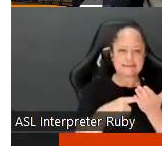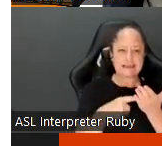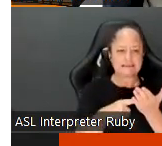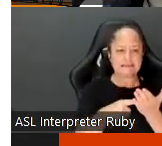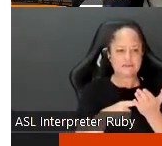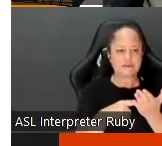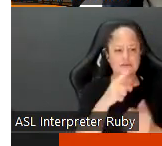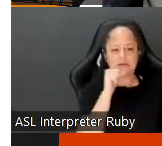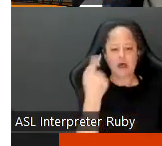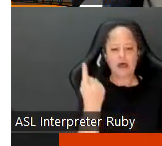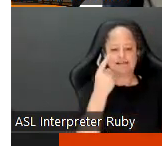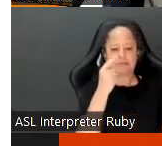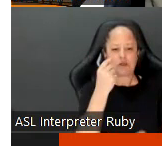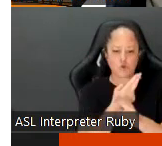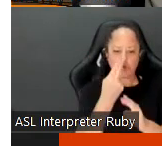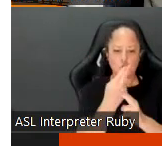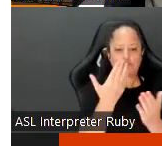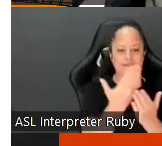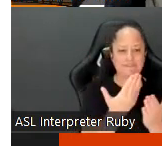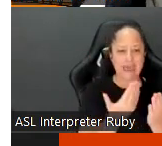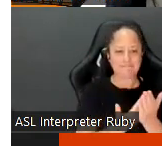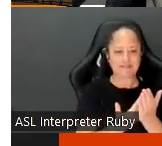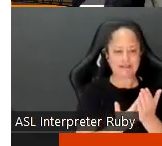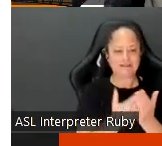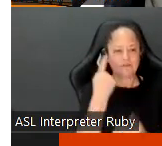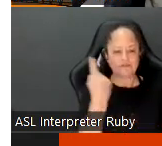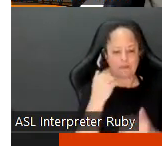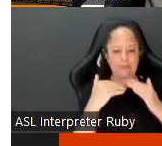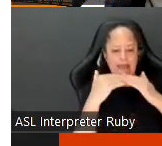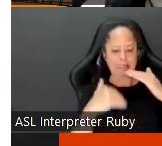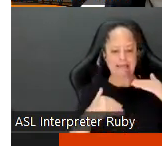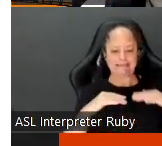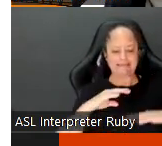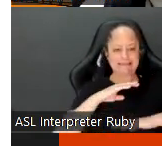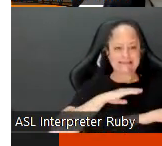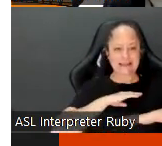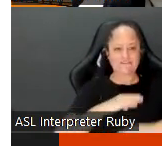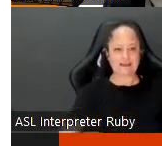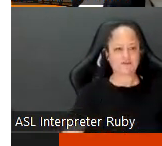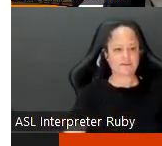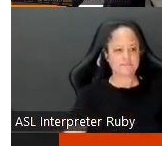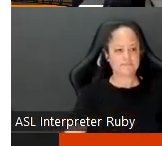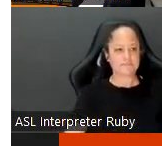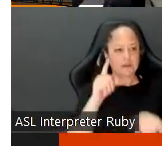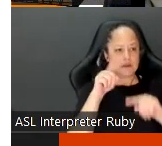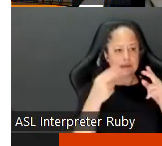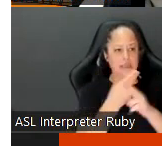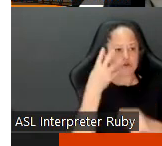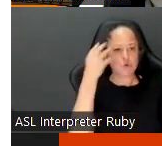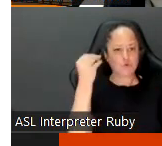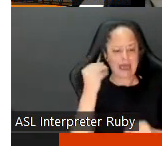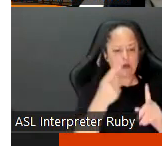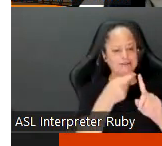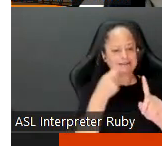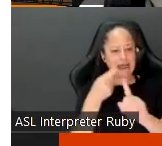it is not something that you can use as evidence for something less than satisfactory okay um you cannot use outside sources